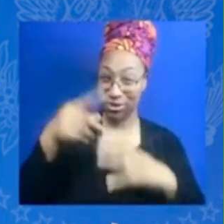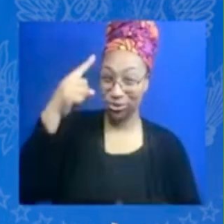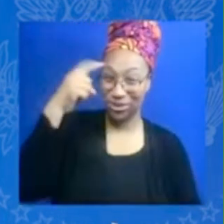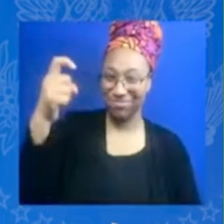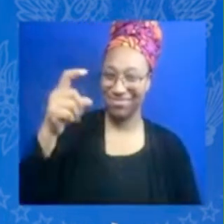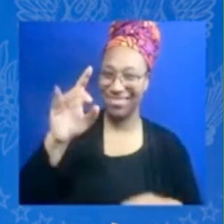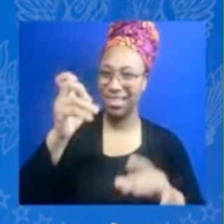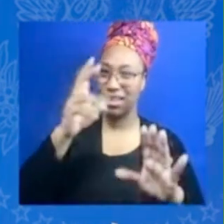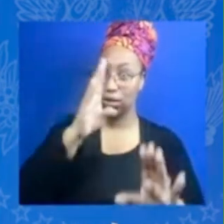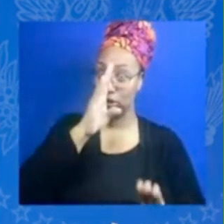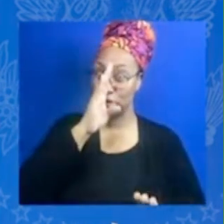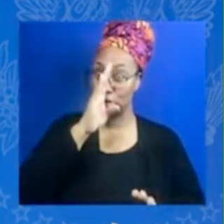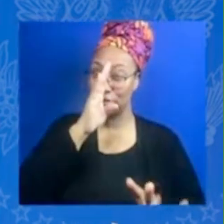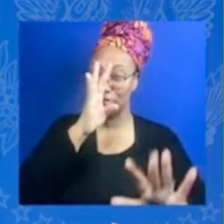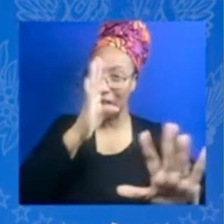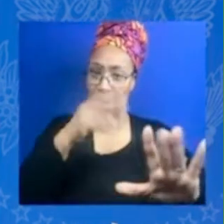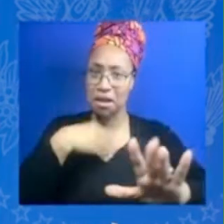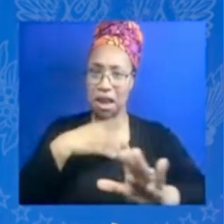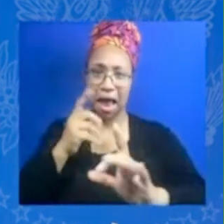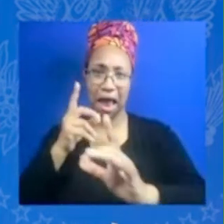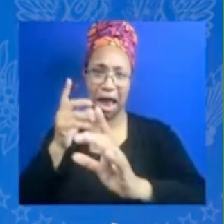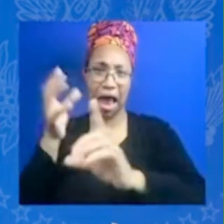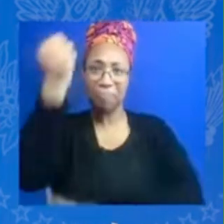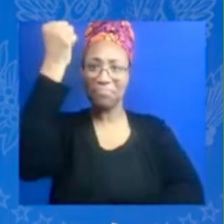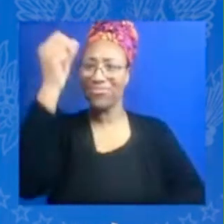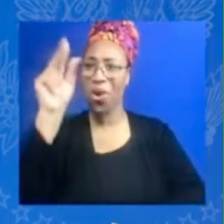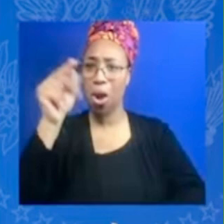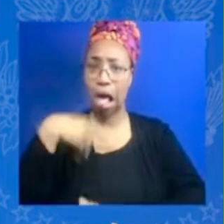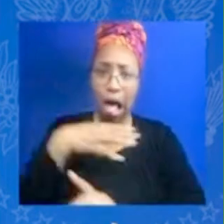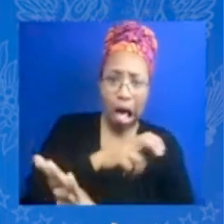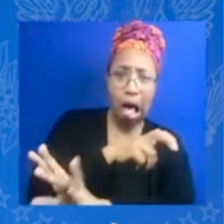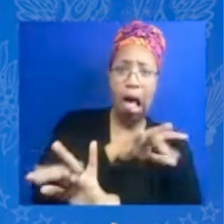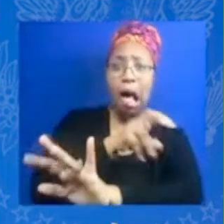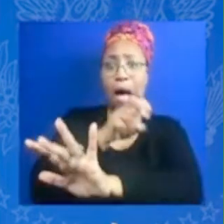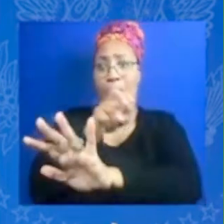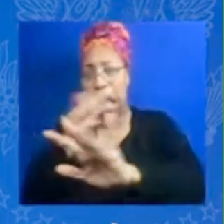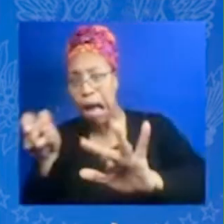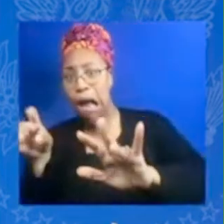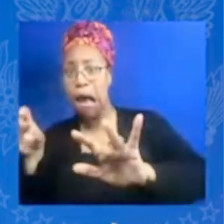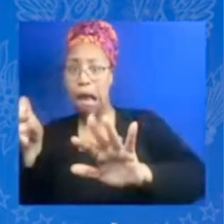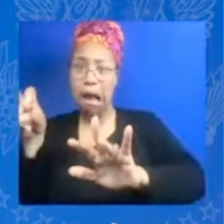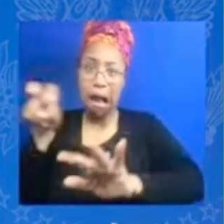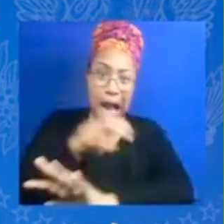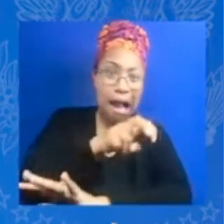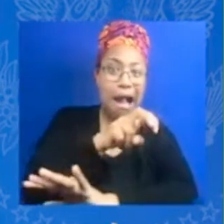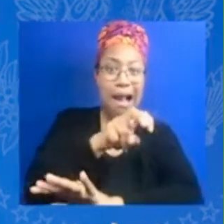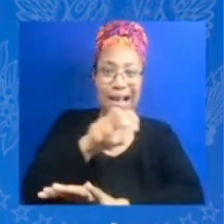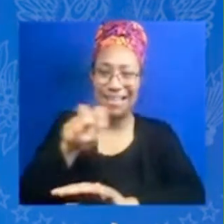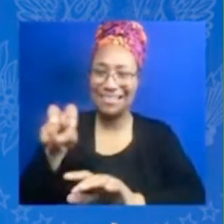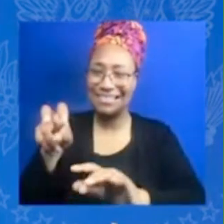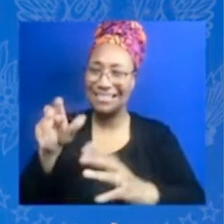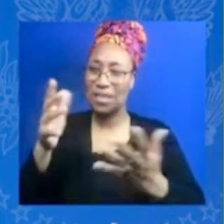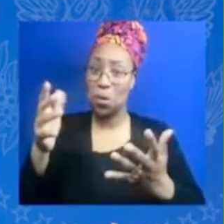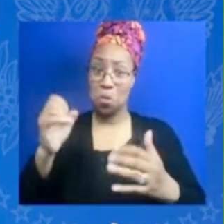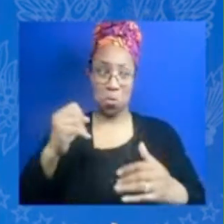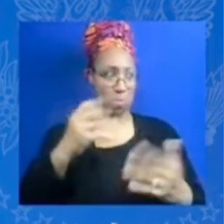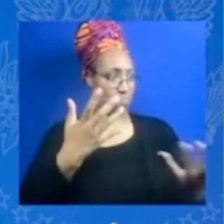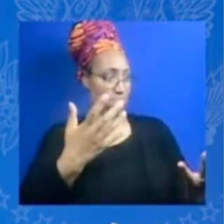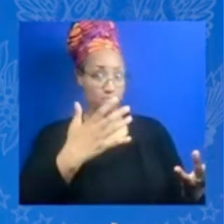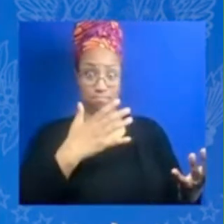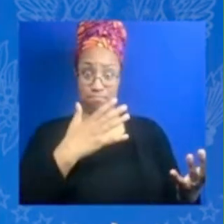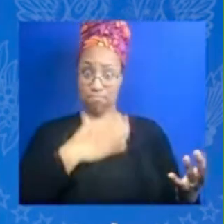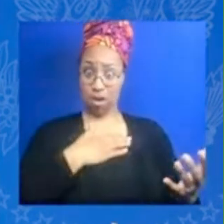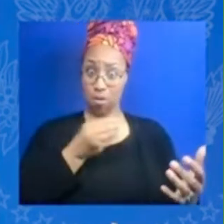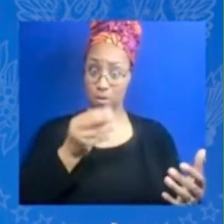i have the ability to create my own version of the american dream i just had to be strong enough to go after it um so in